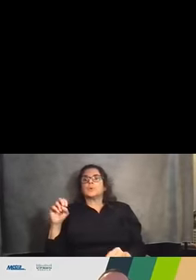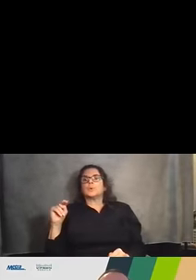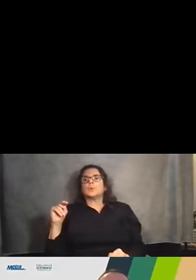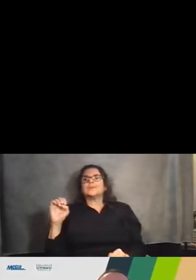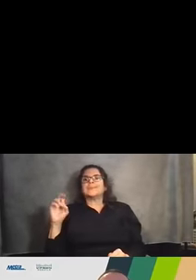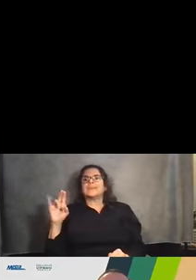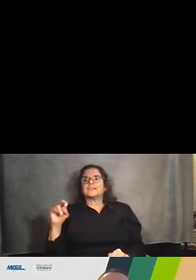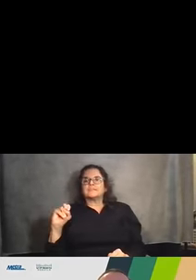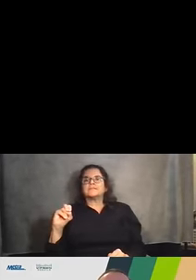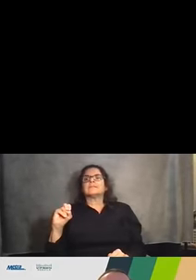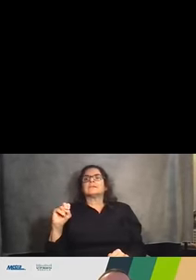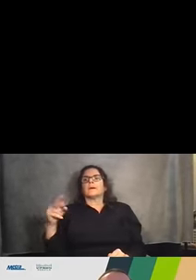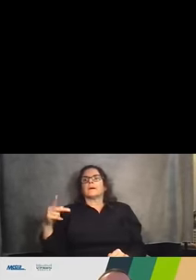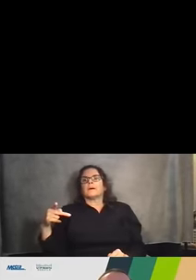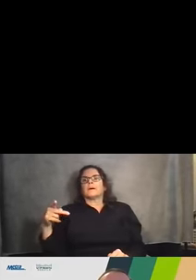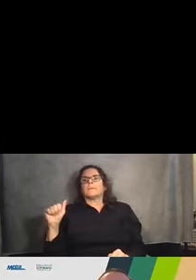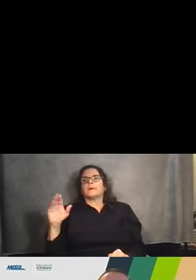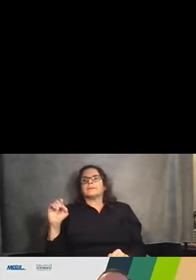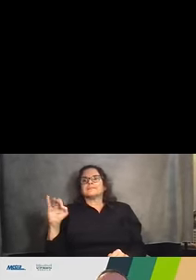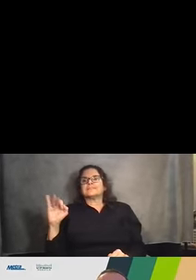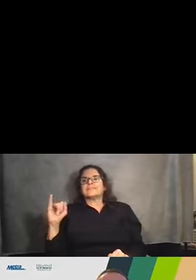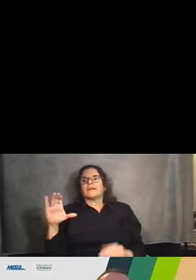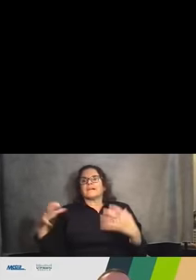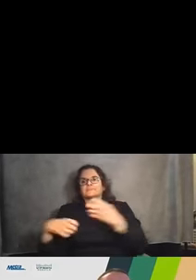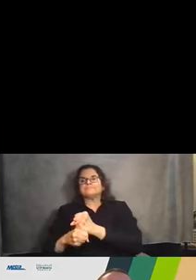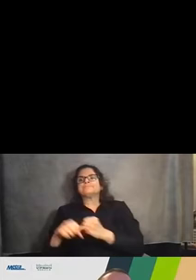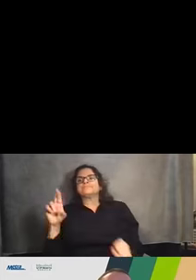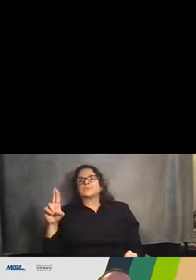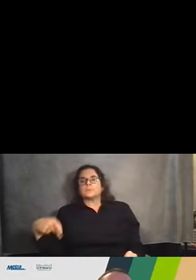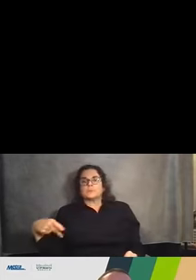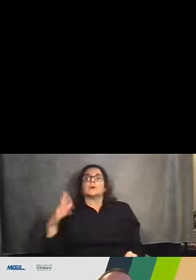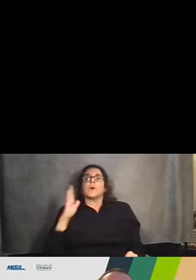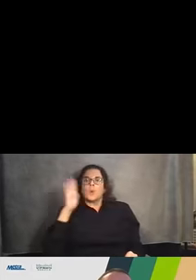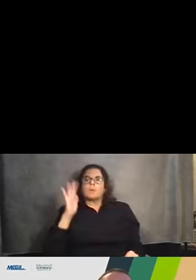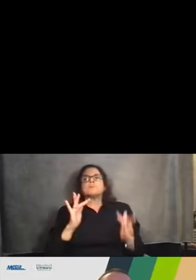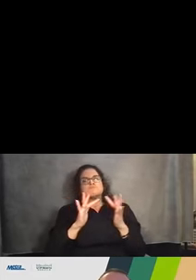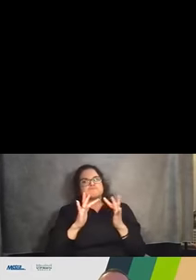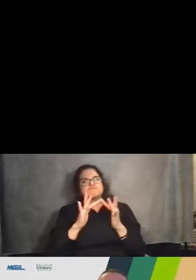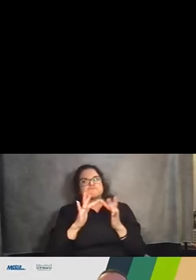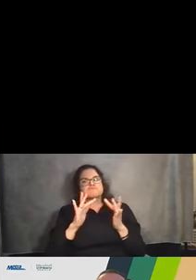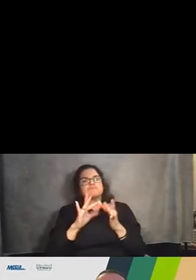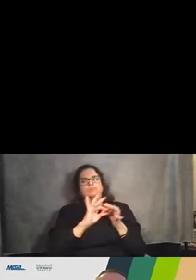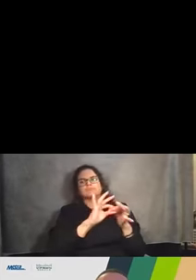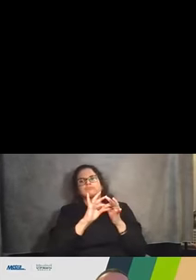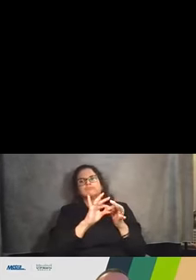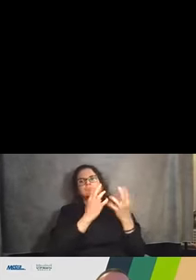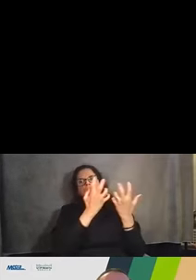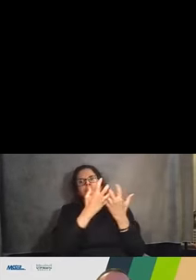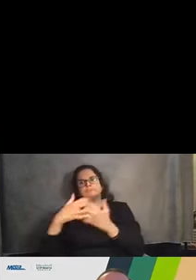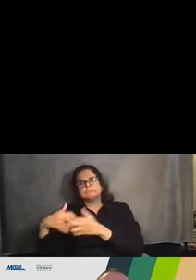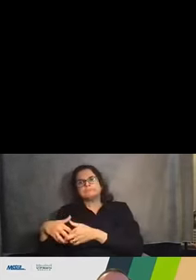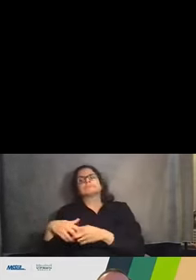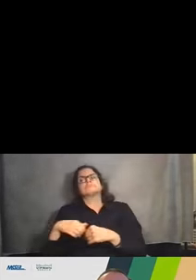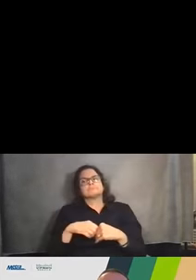appropriate stakeholders and groups as these areas will also be impacted as part of the project. So we'll be initiating some of the